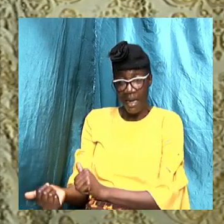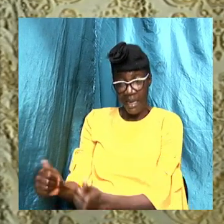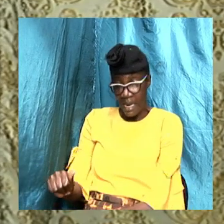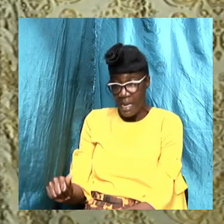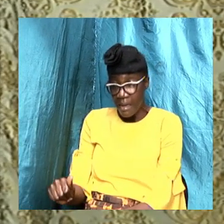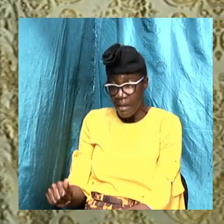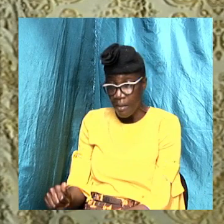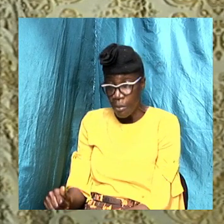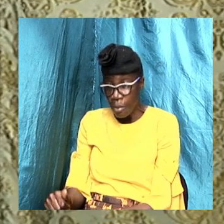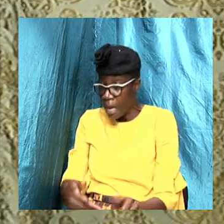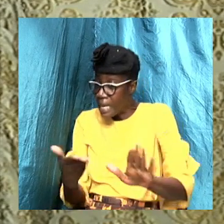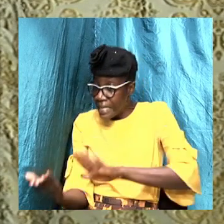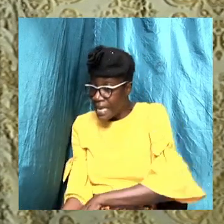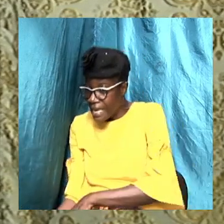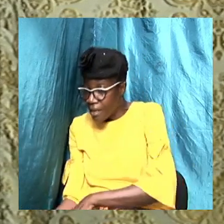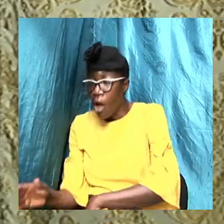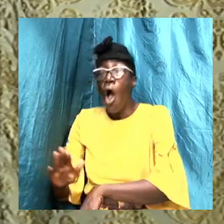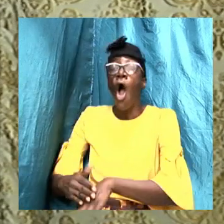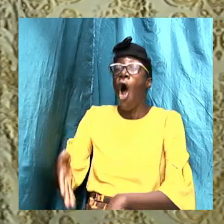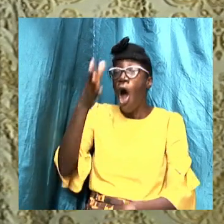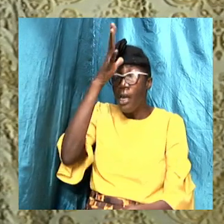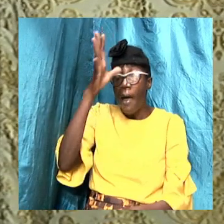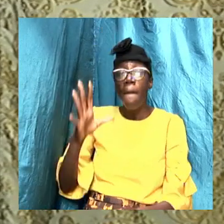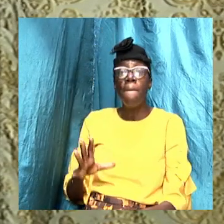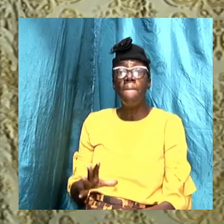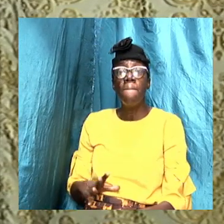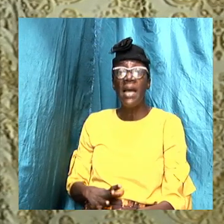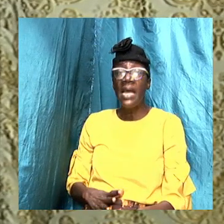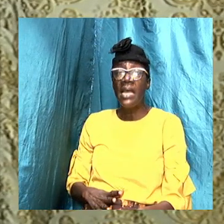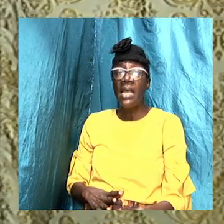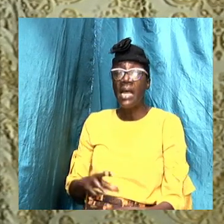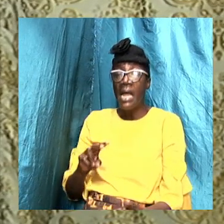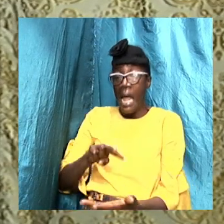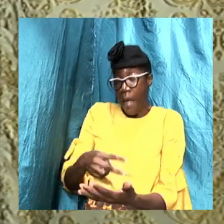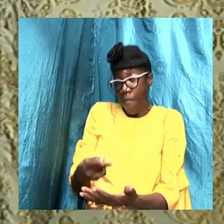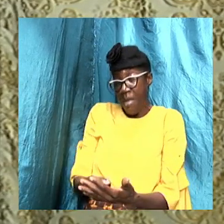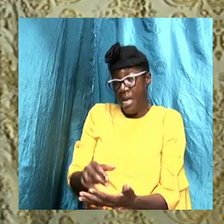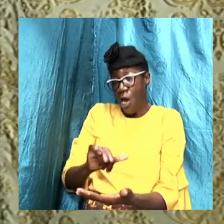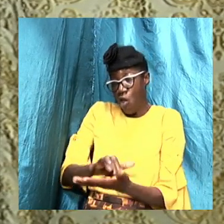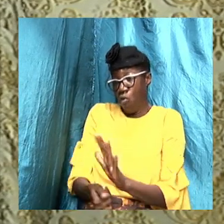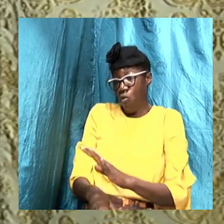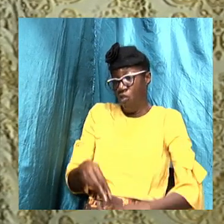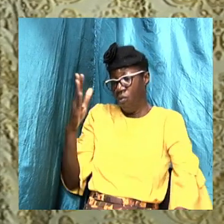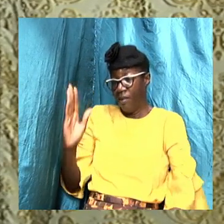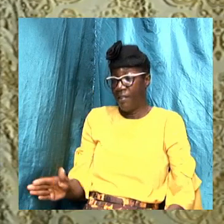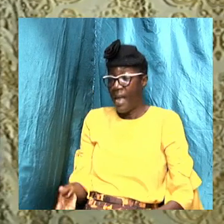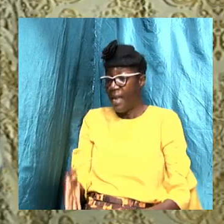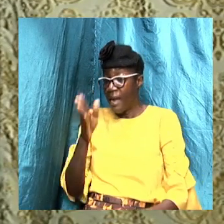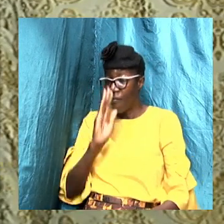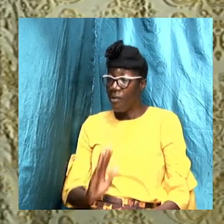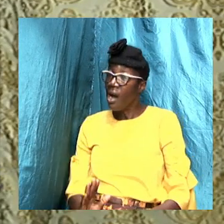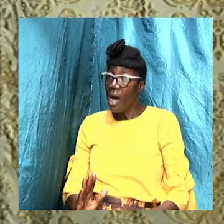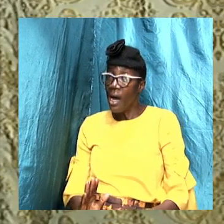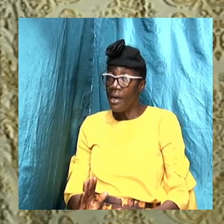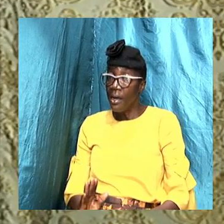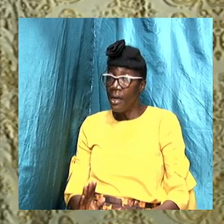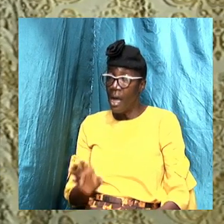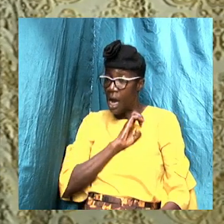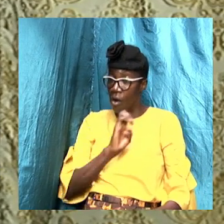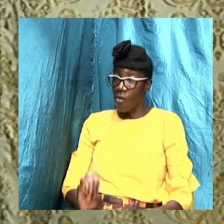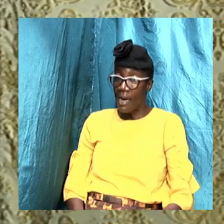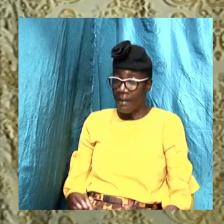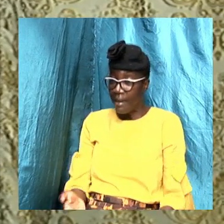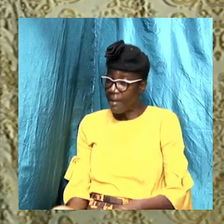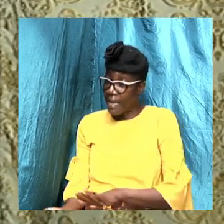men. Amen. It means that those who are outside of God and Christ, there is a death sentence on their